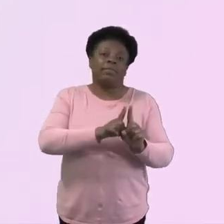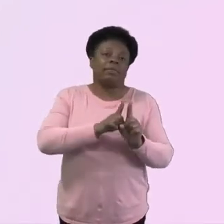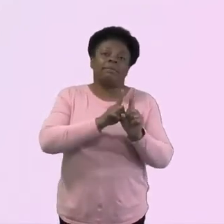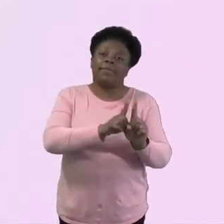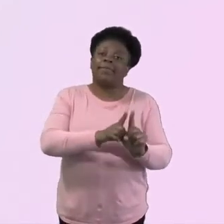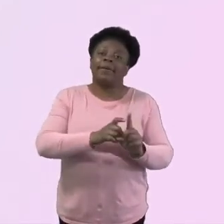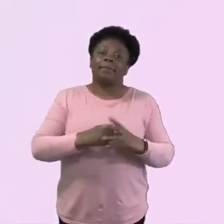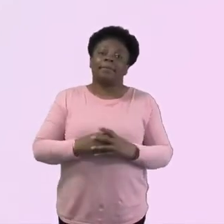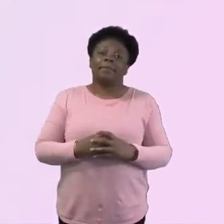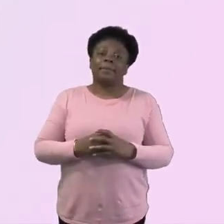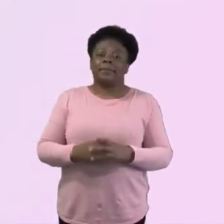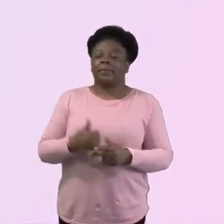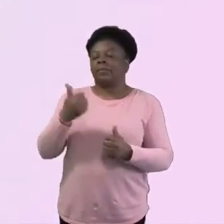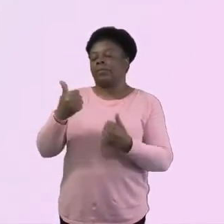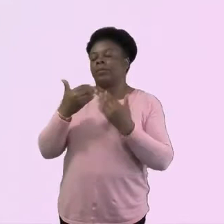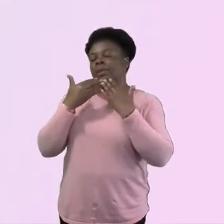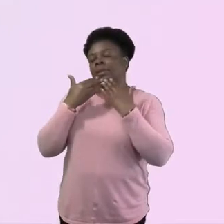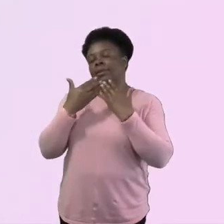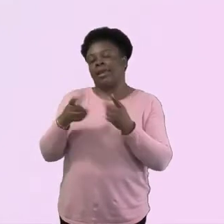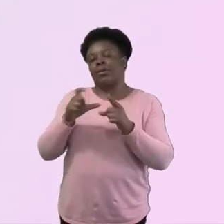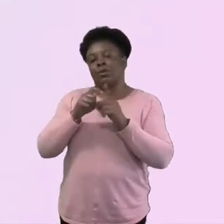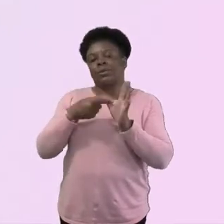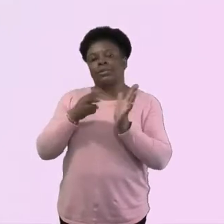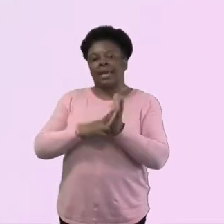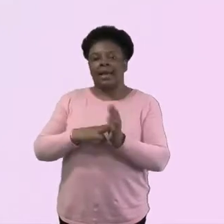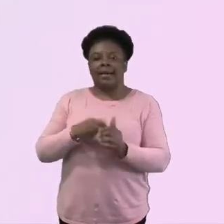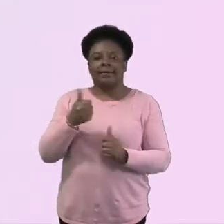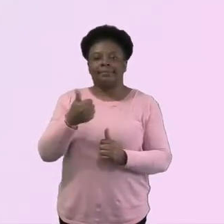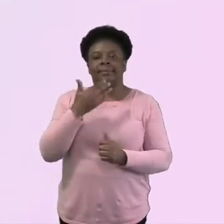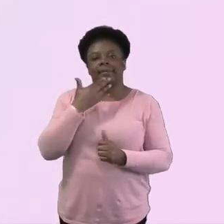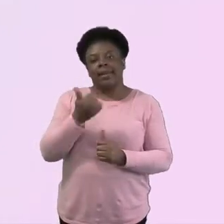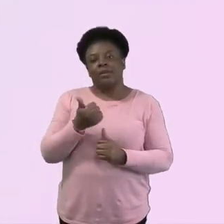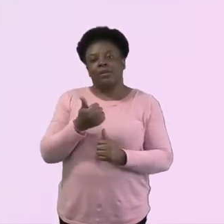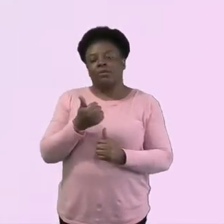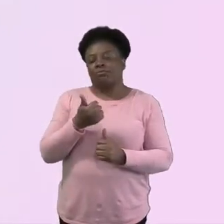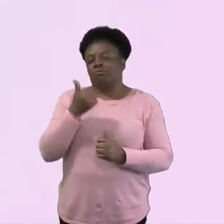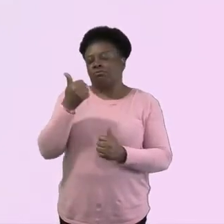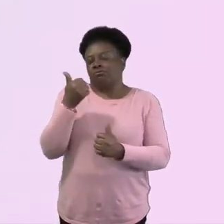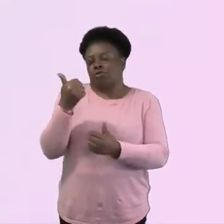That's great. Thank you, Dan. Some great advice there.